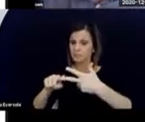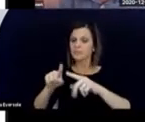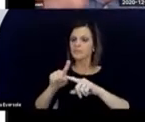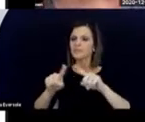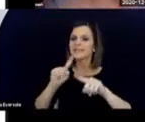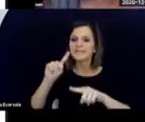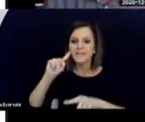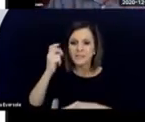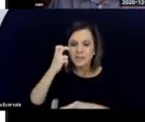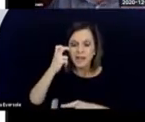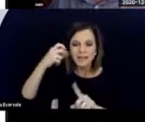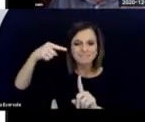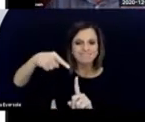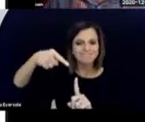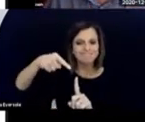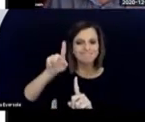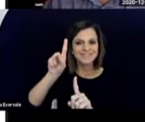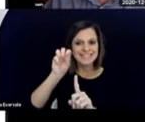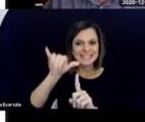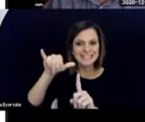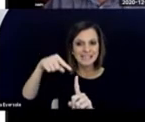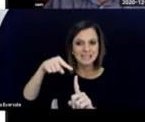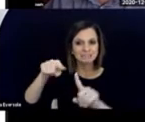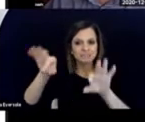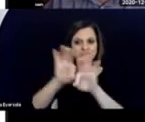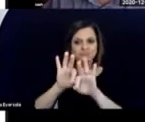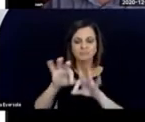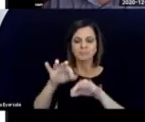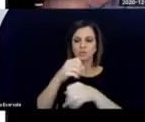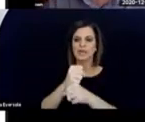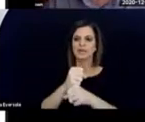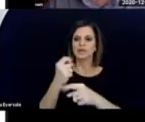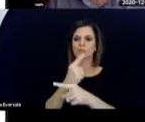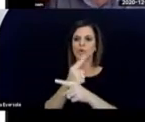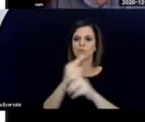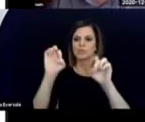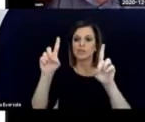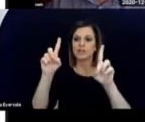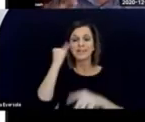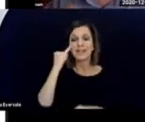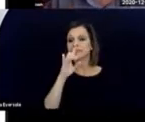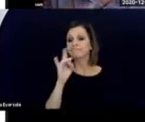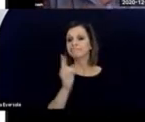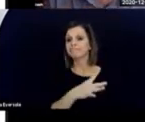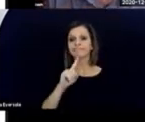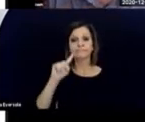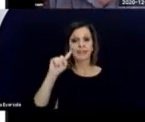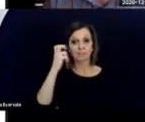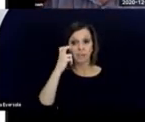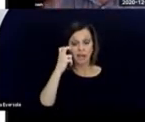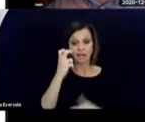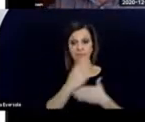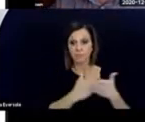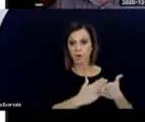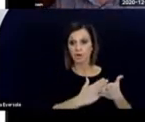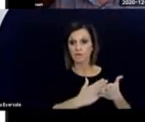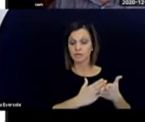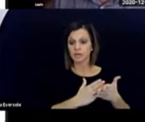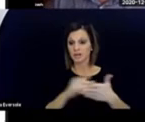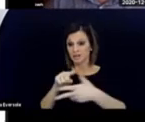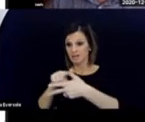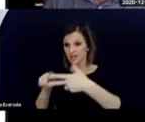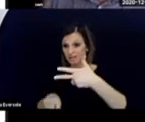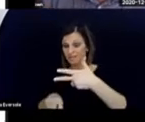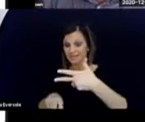but deafblind is the key to getting their education appropriate. If you don't bother with the deafblind side,